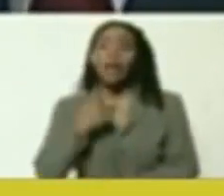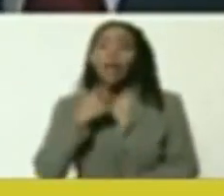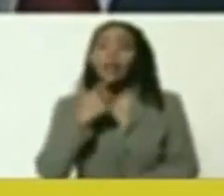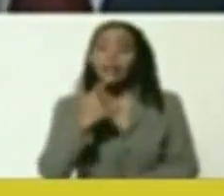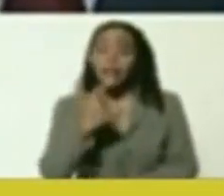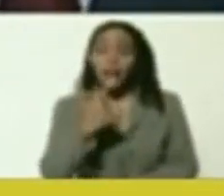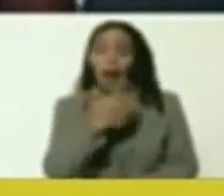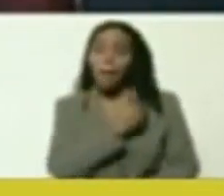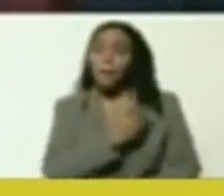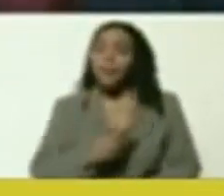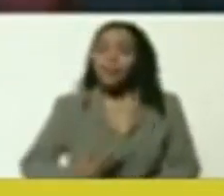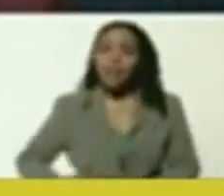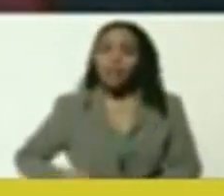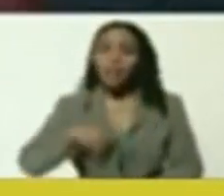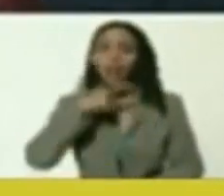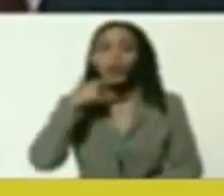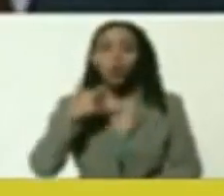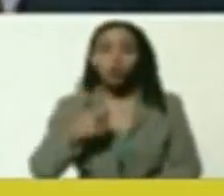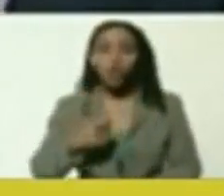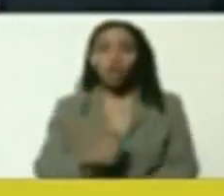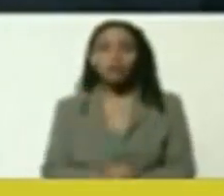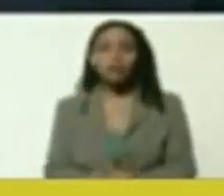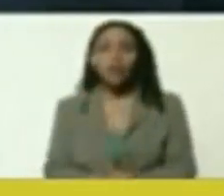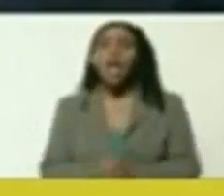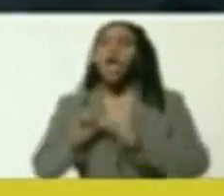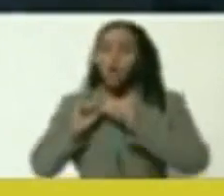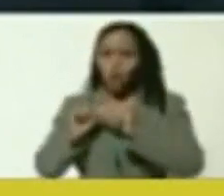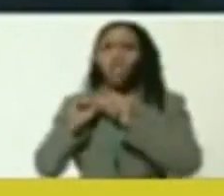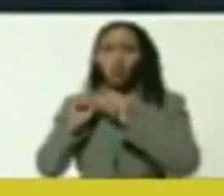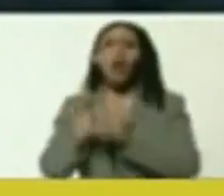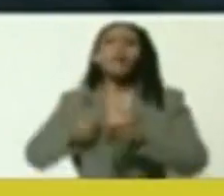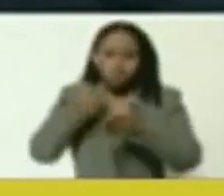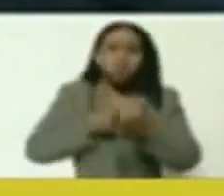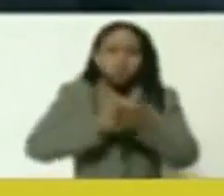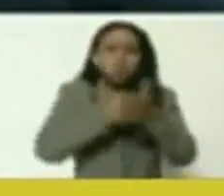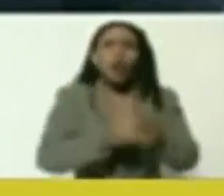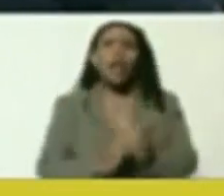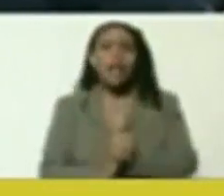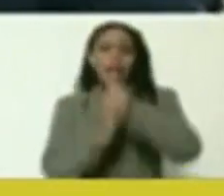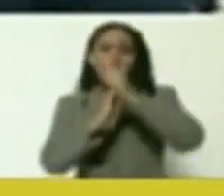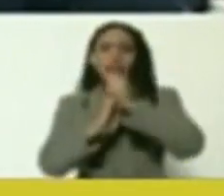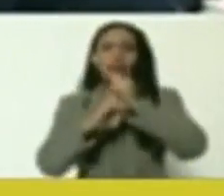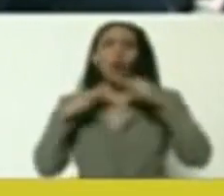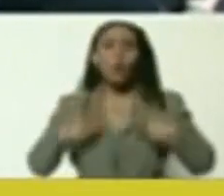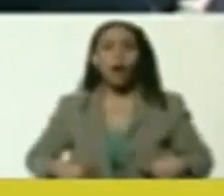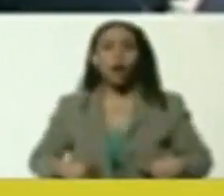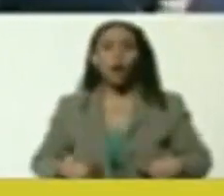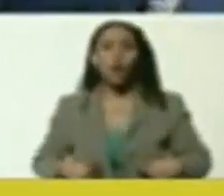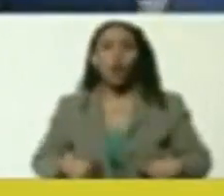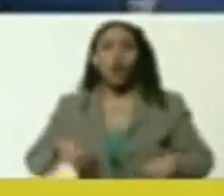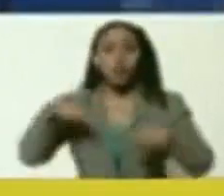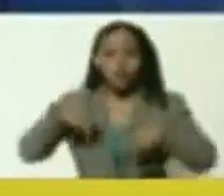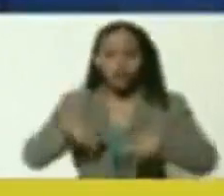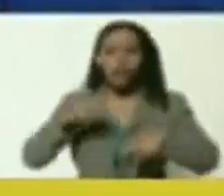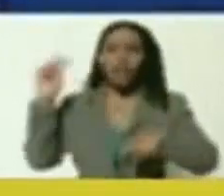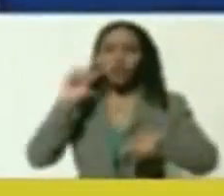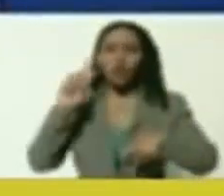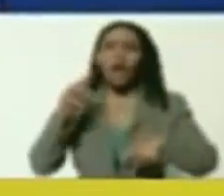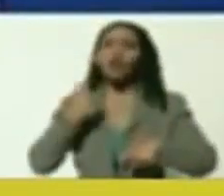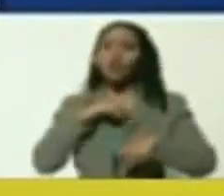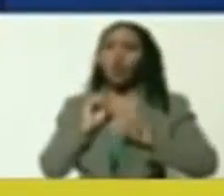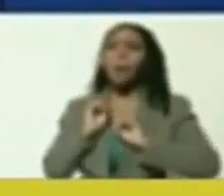Please, say President Putin, to continue, fighting, as,